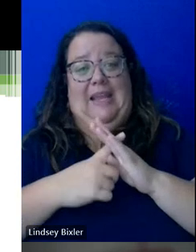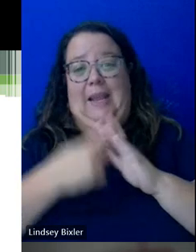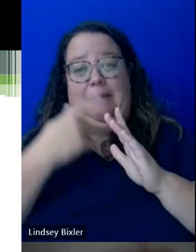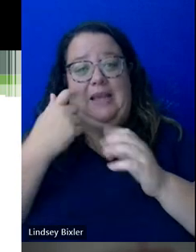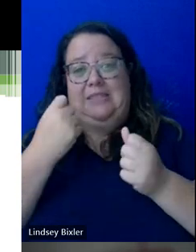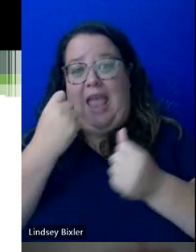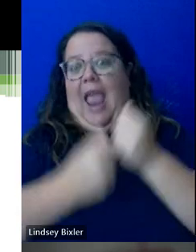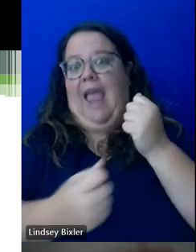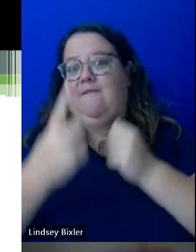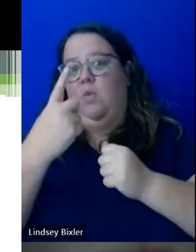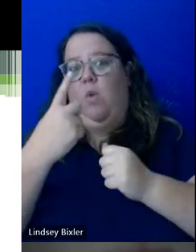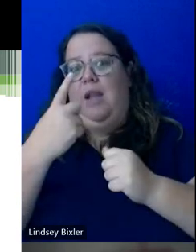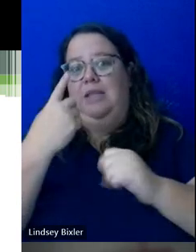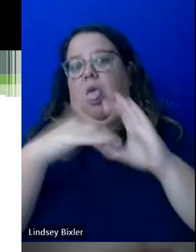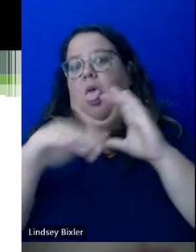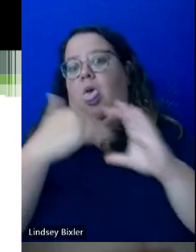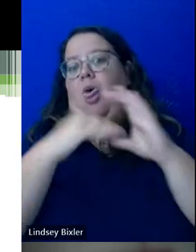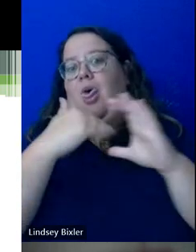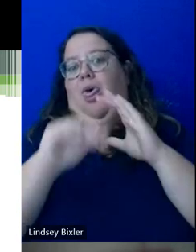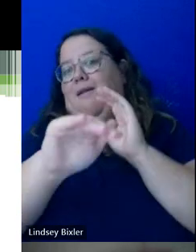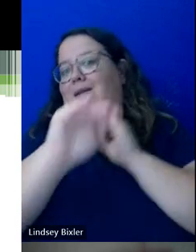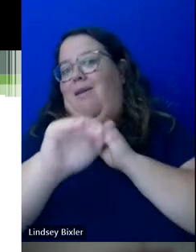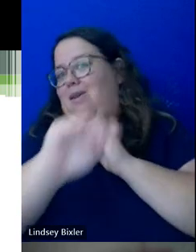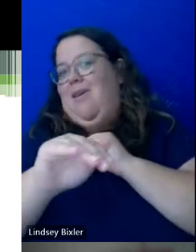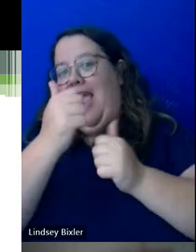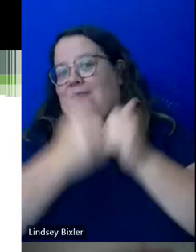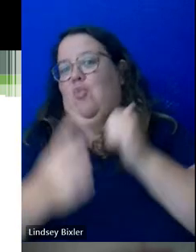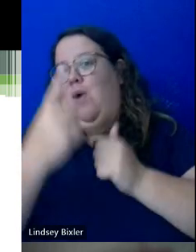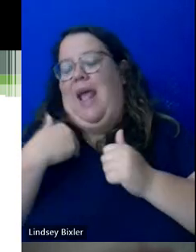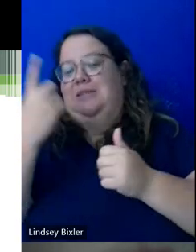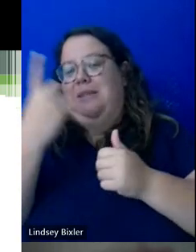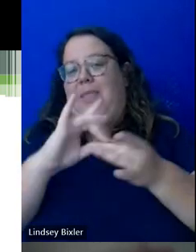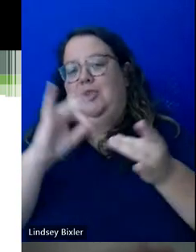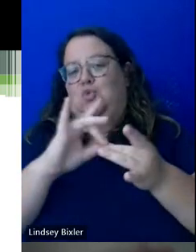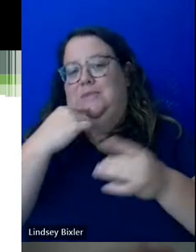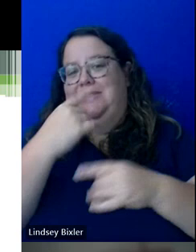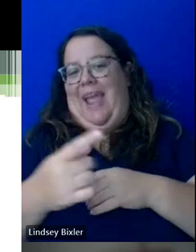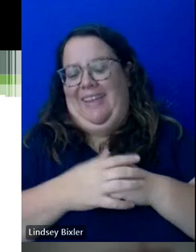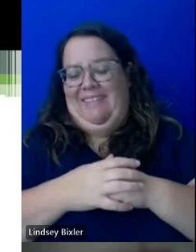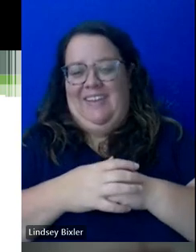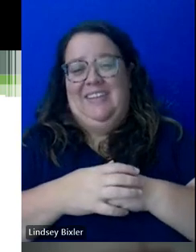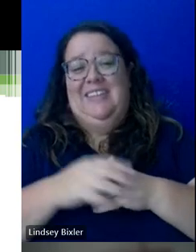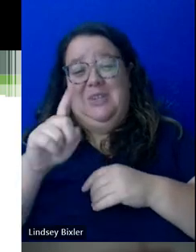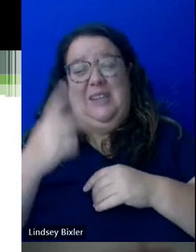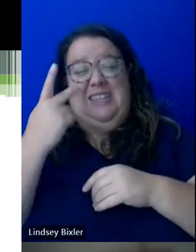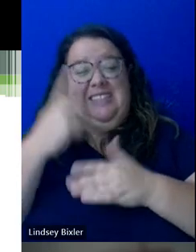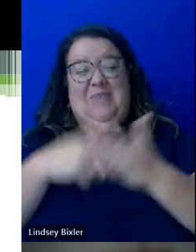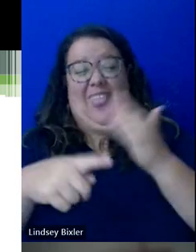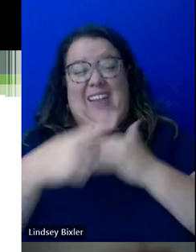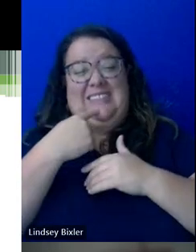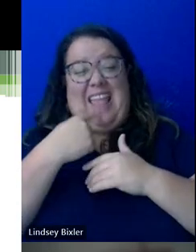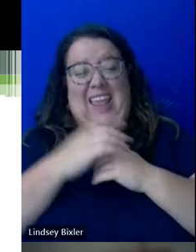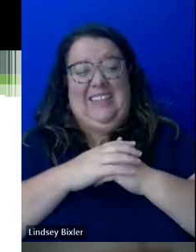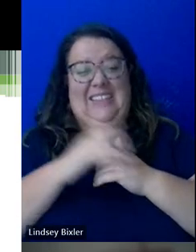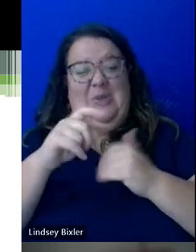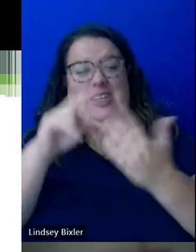is trying to get a hold of you at UVM, and everybody has something to say, and you need to see what they're saying. You need to